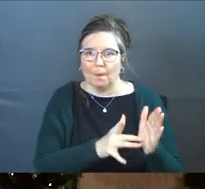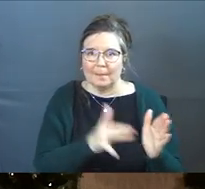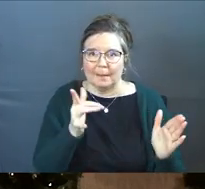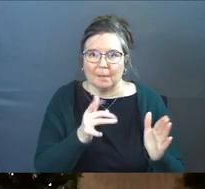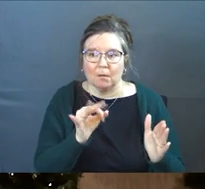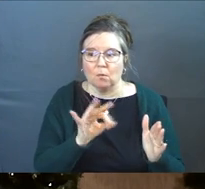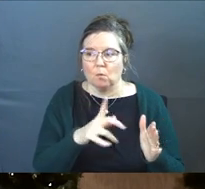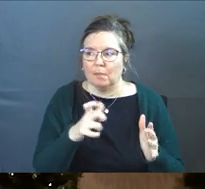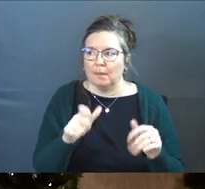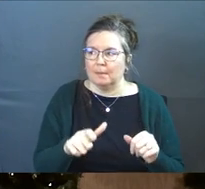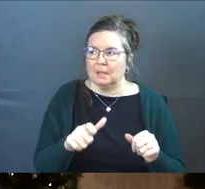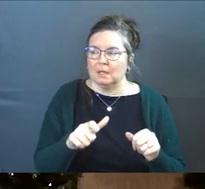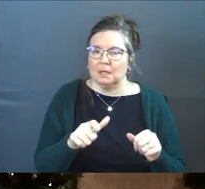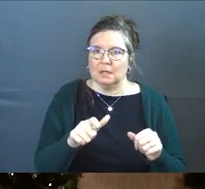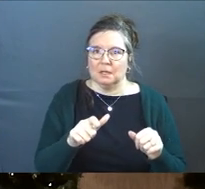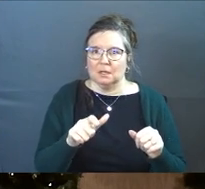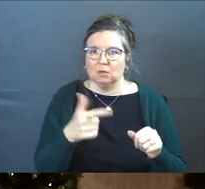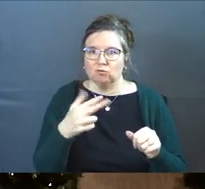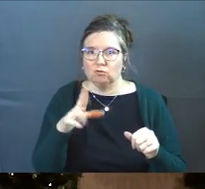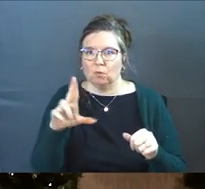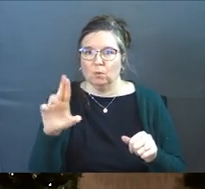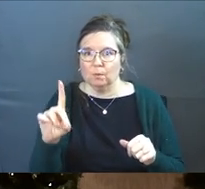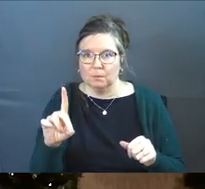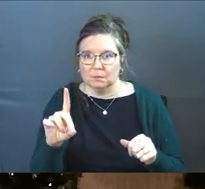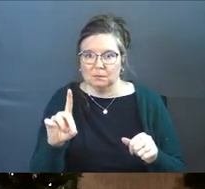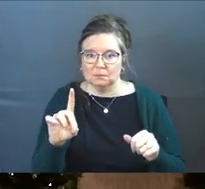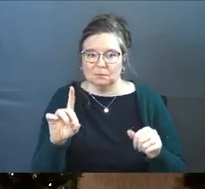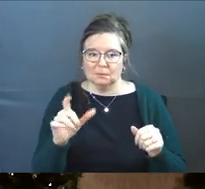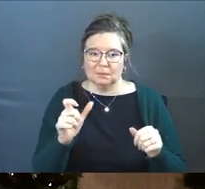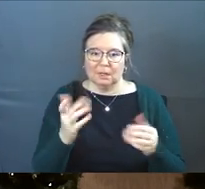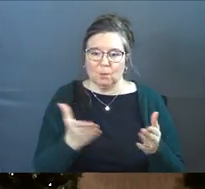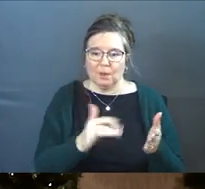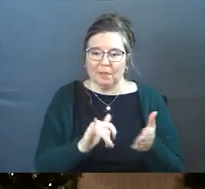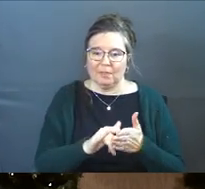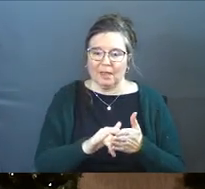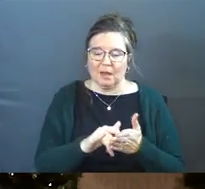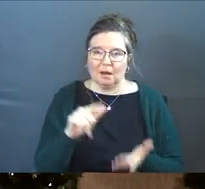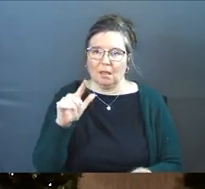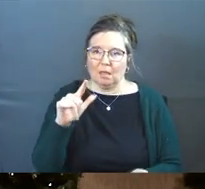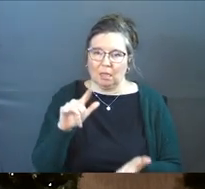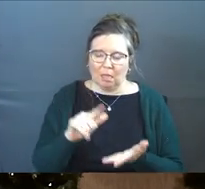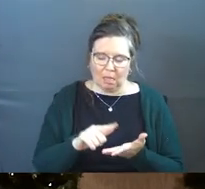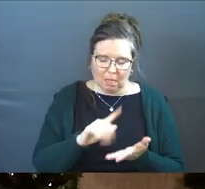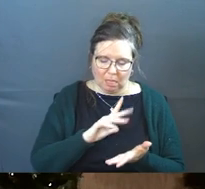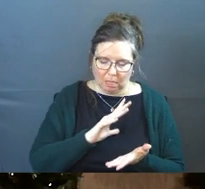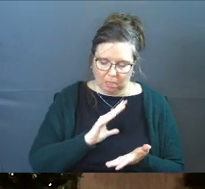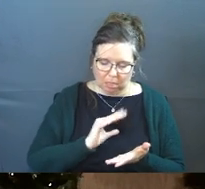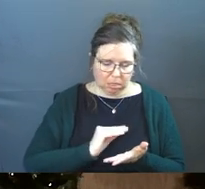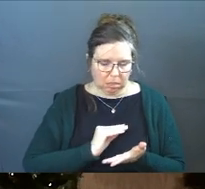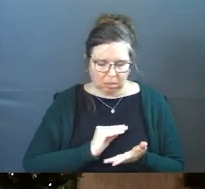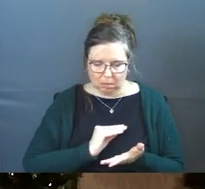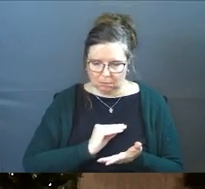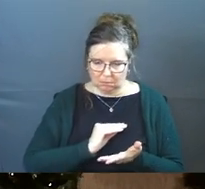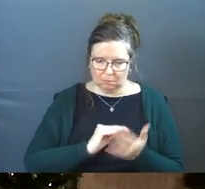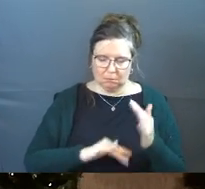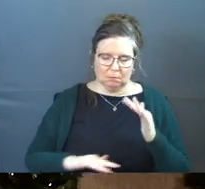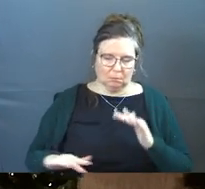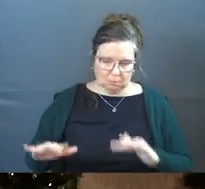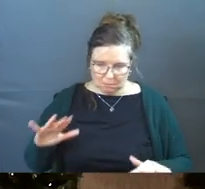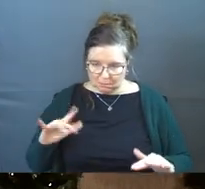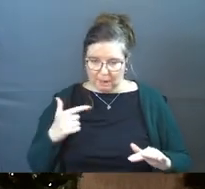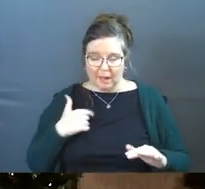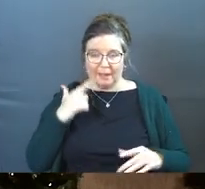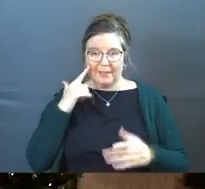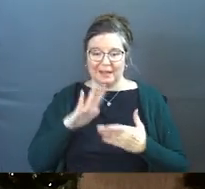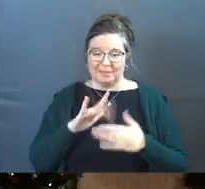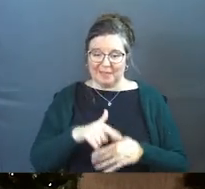they've been groomed in a particular way that has brought them low, that has set them on a course where they